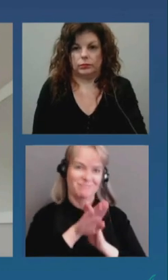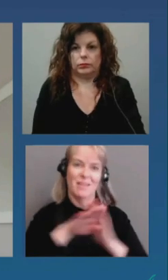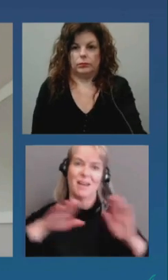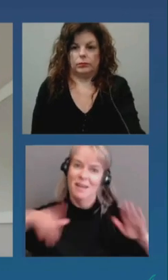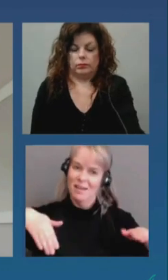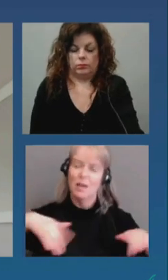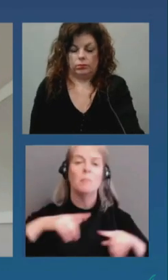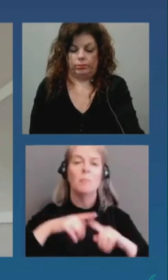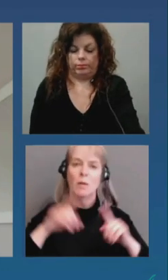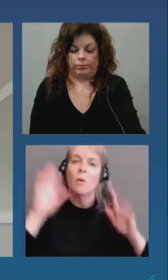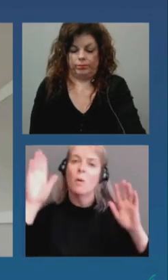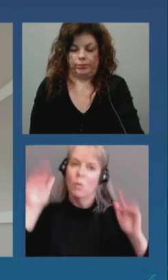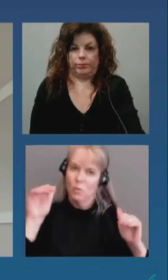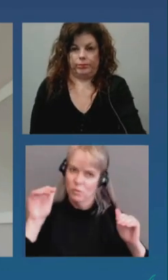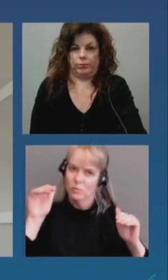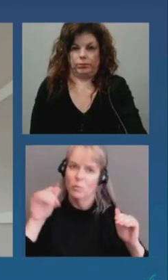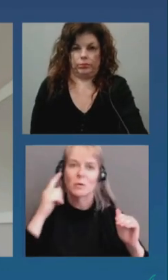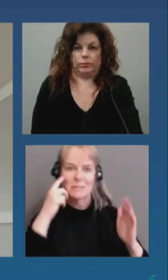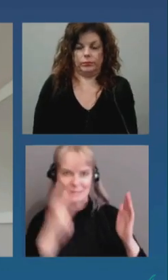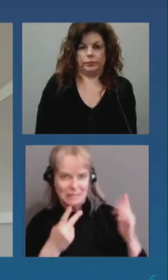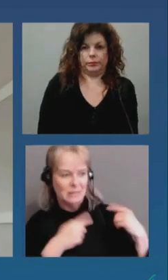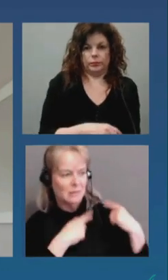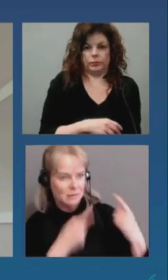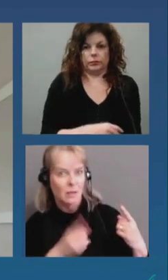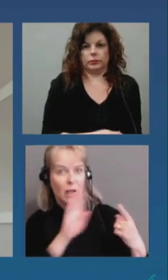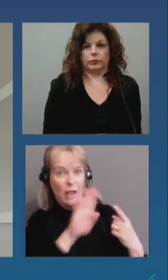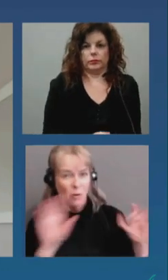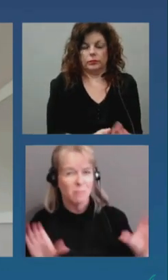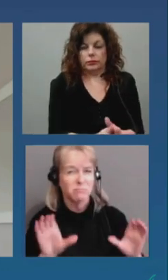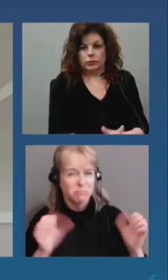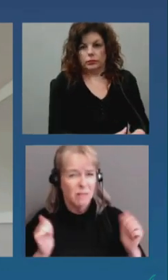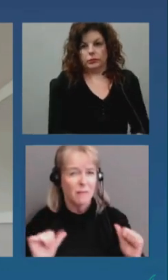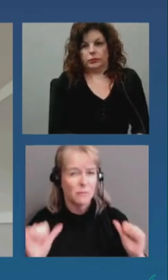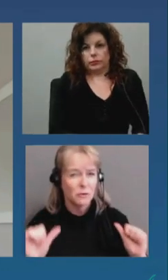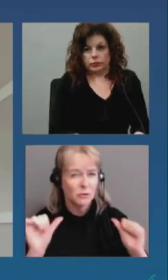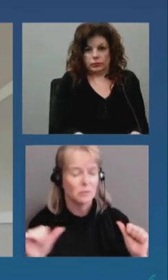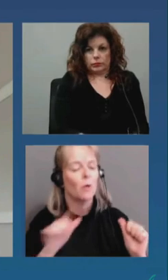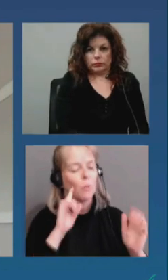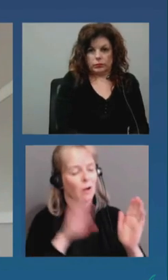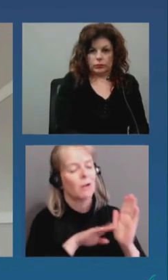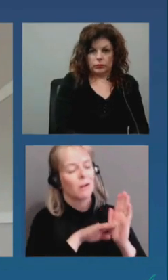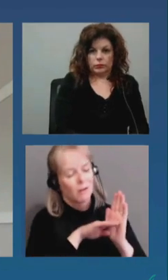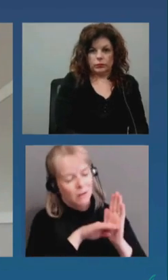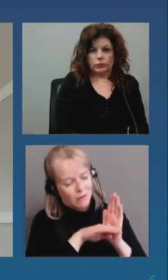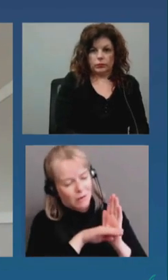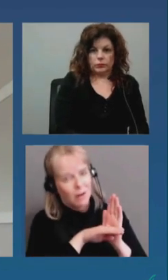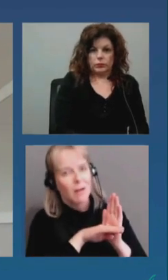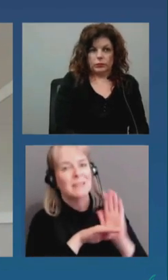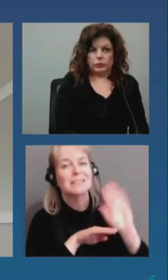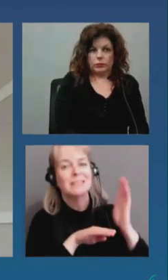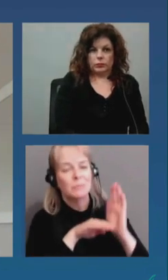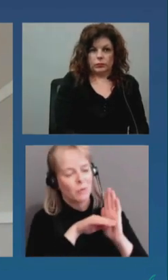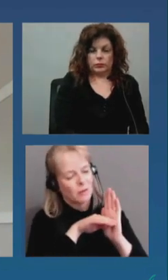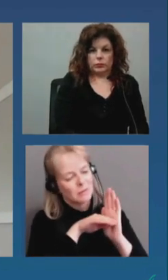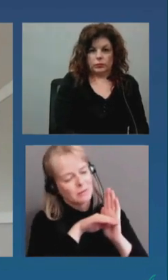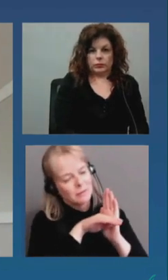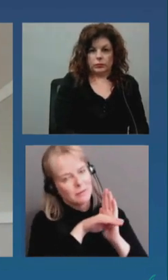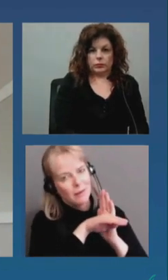that the rise has slowed and we might be going horizontal. Things might be stabilizing.